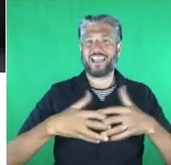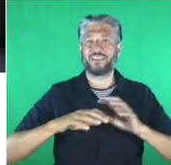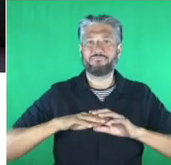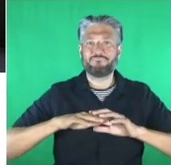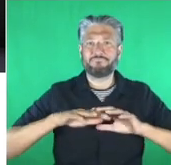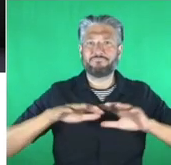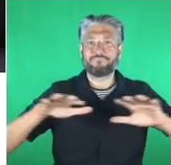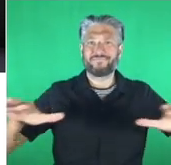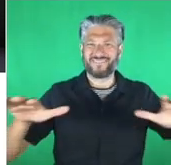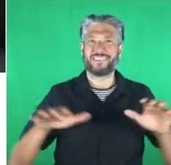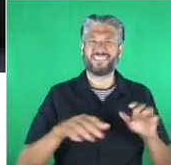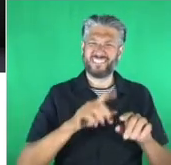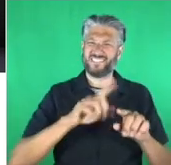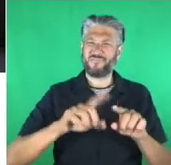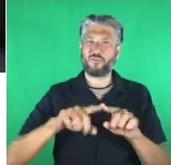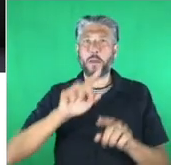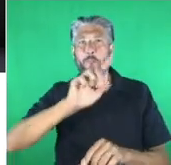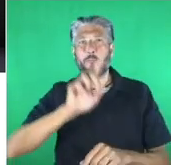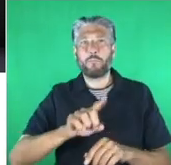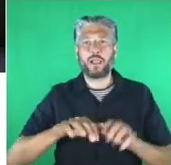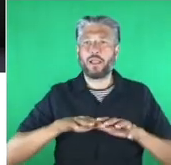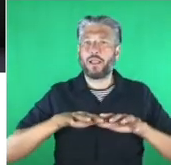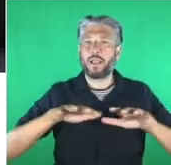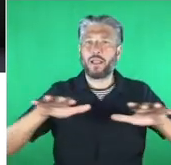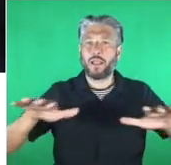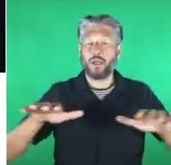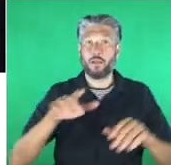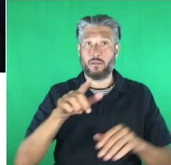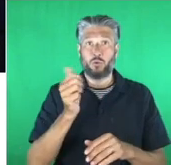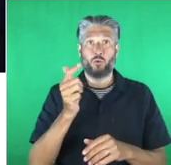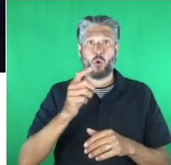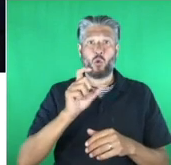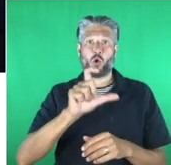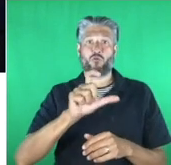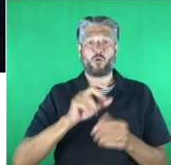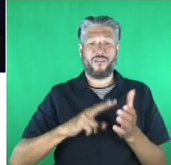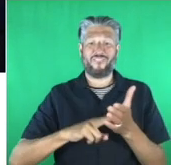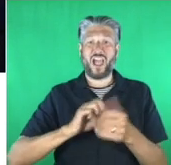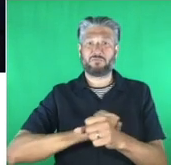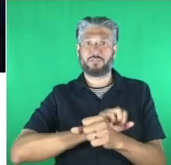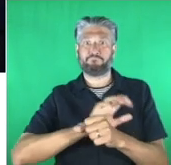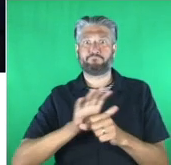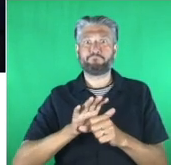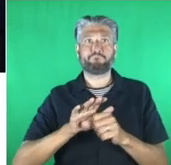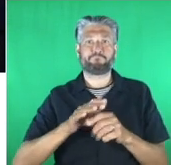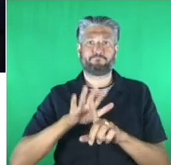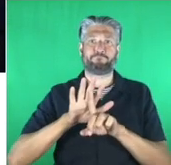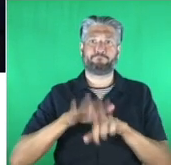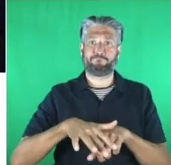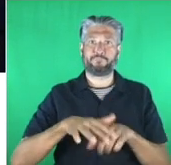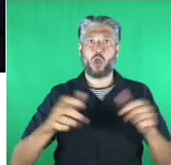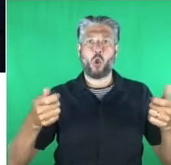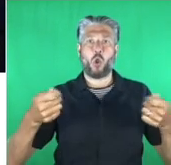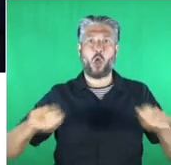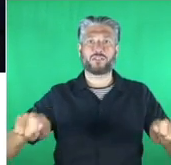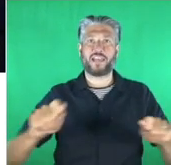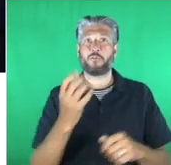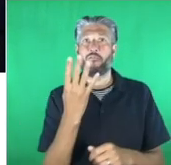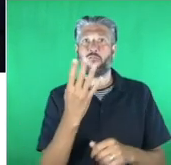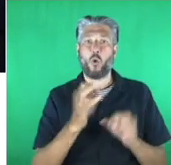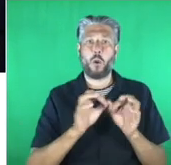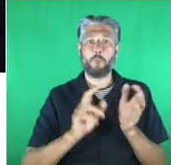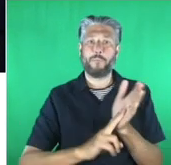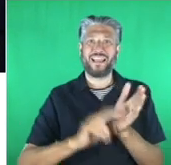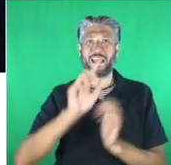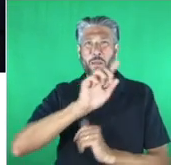as the virus locked down around 4 billion people around the globe they had no choice but to get to grips with the basics in digital communications.